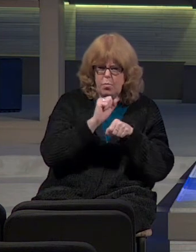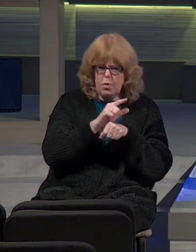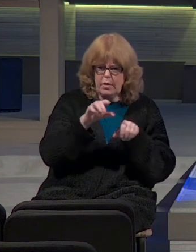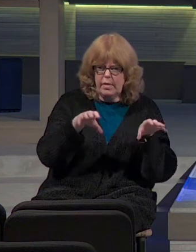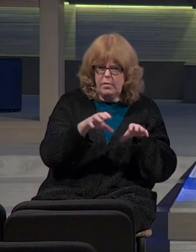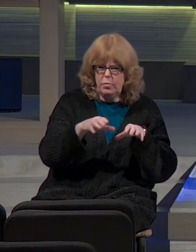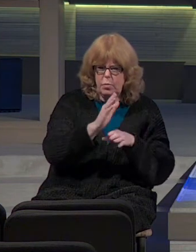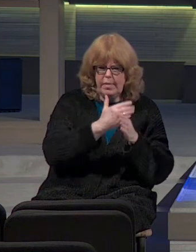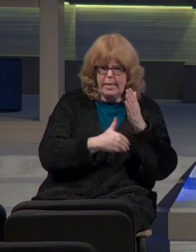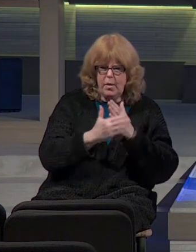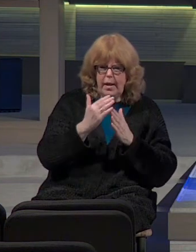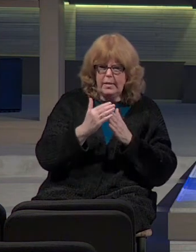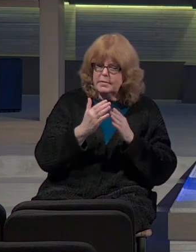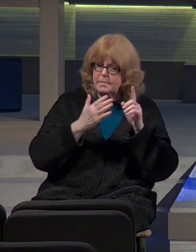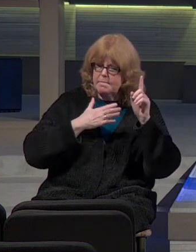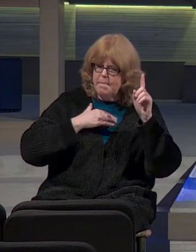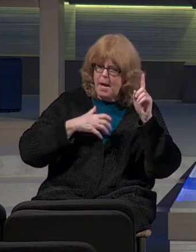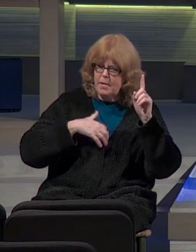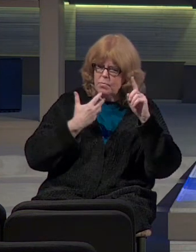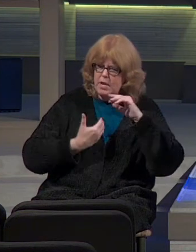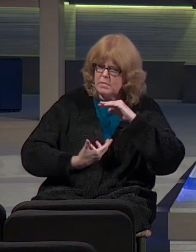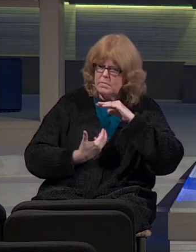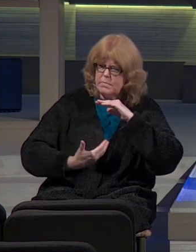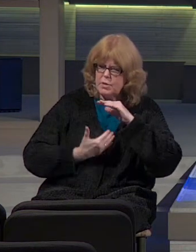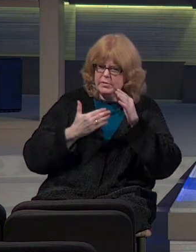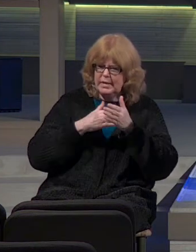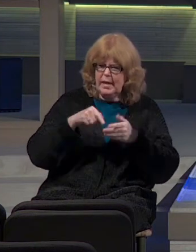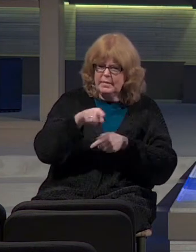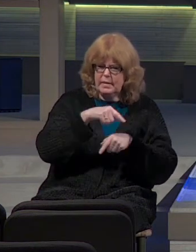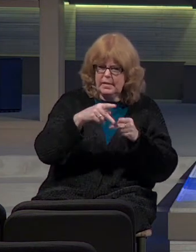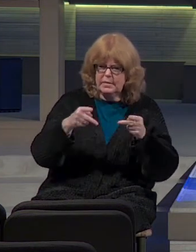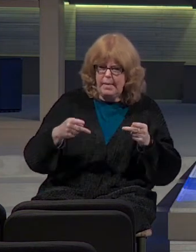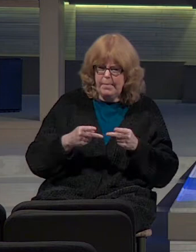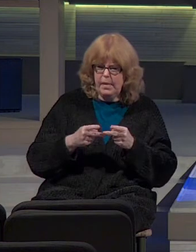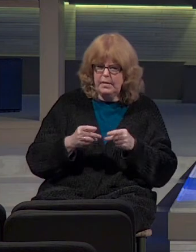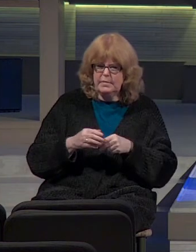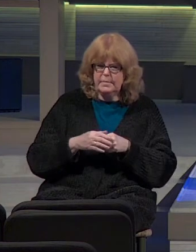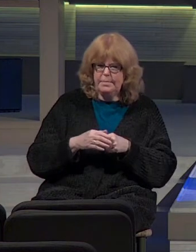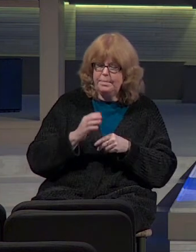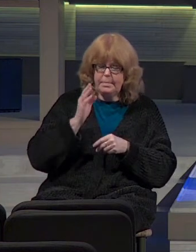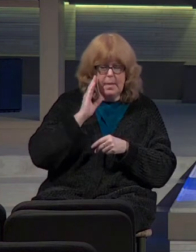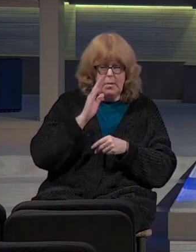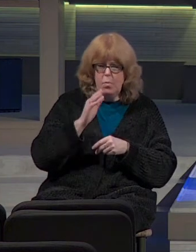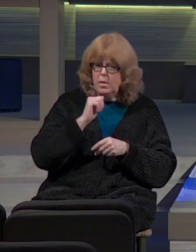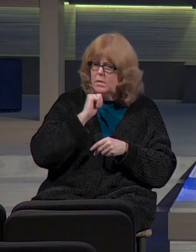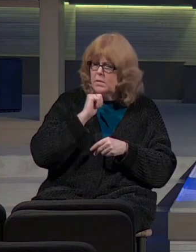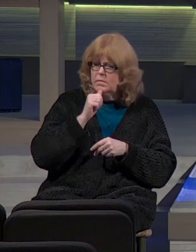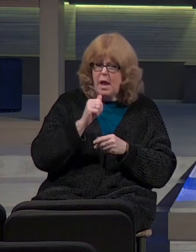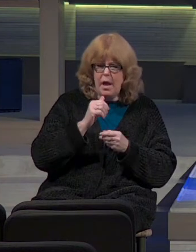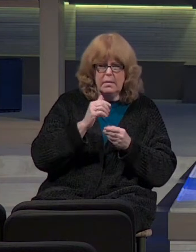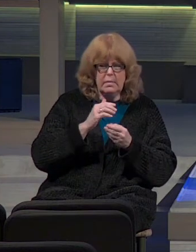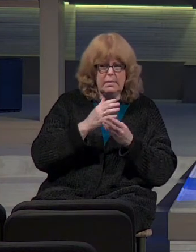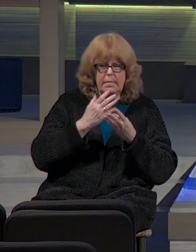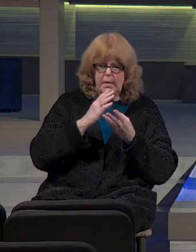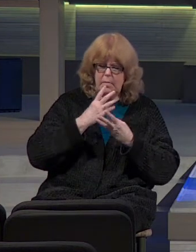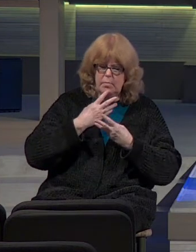Therefore, my wrath burns against this place and it shall not be quenched.